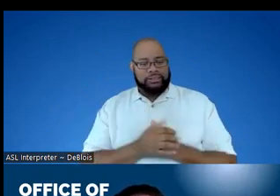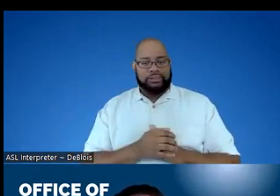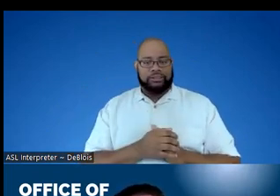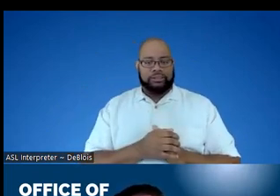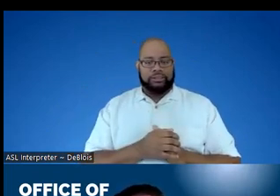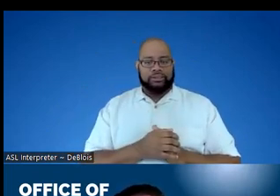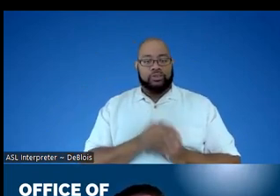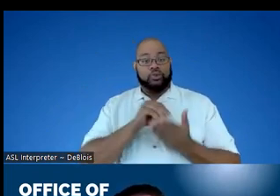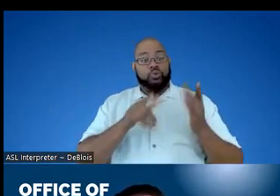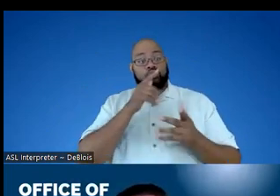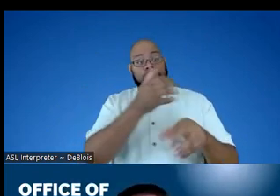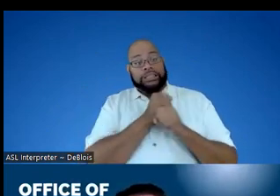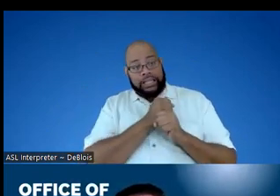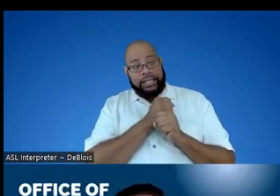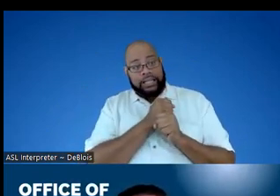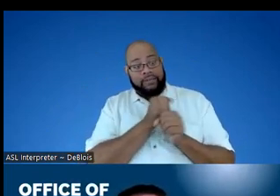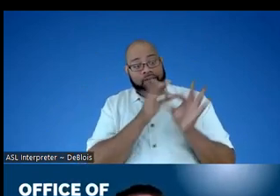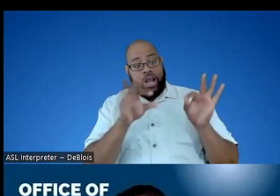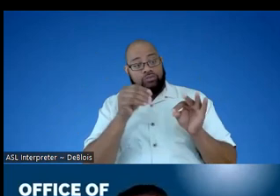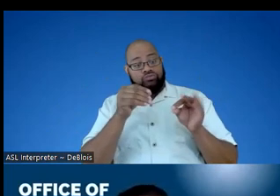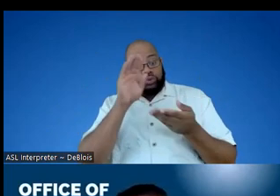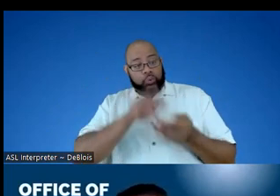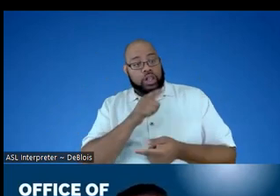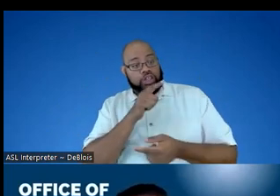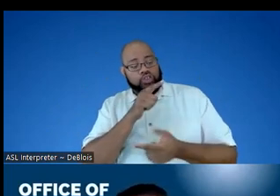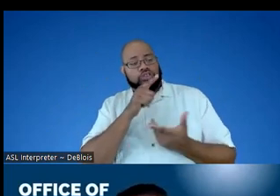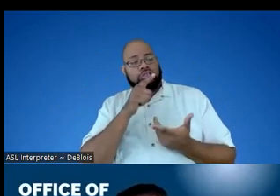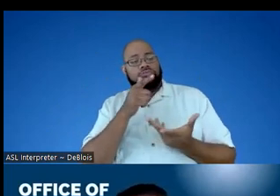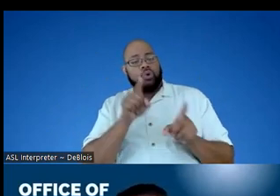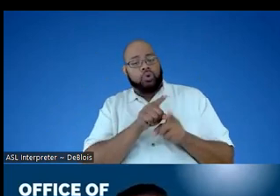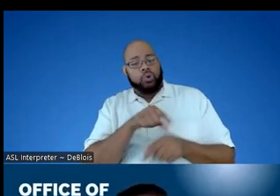Students who receive free and reduced lunch also qualify.